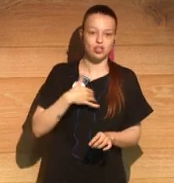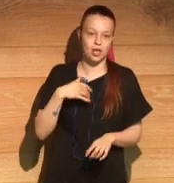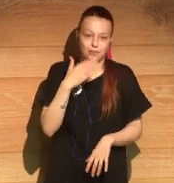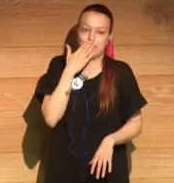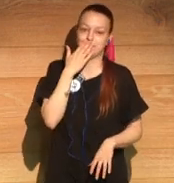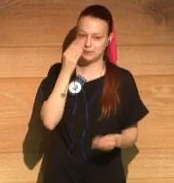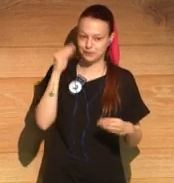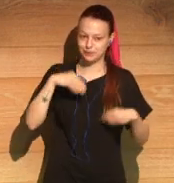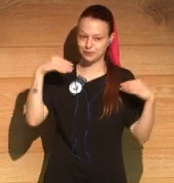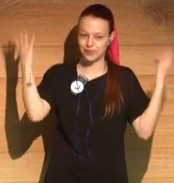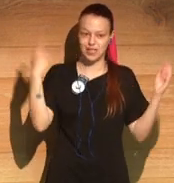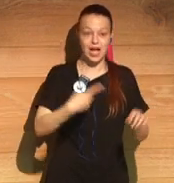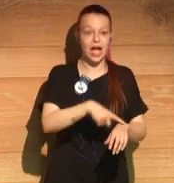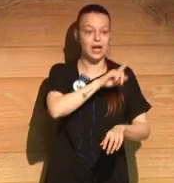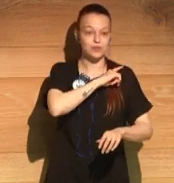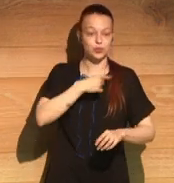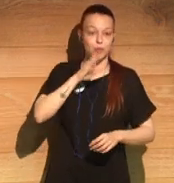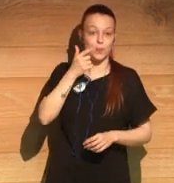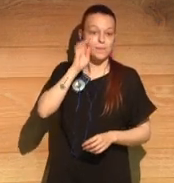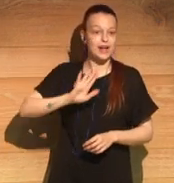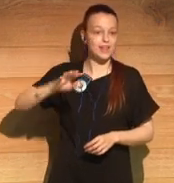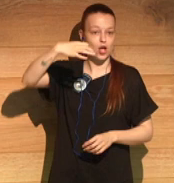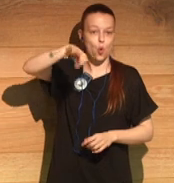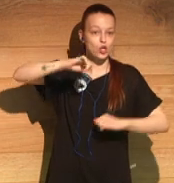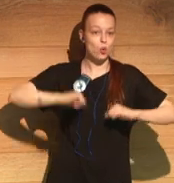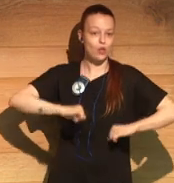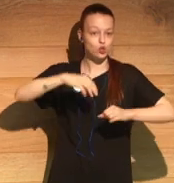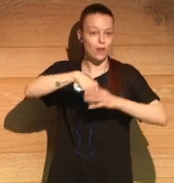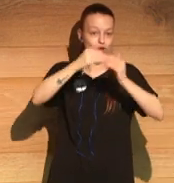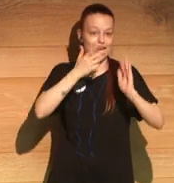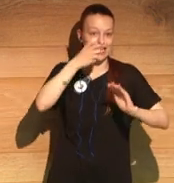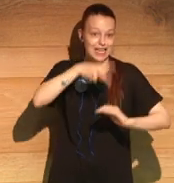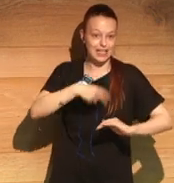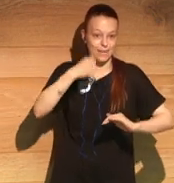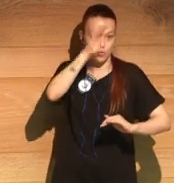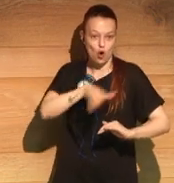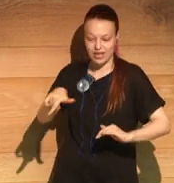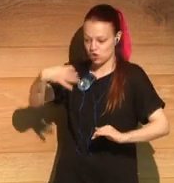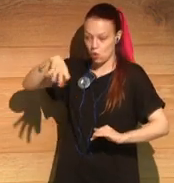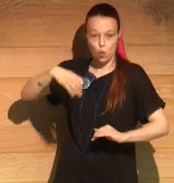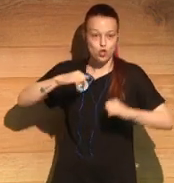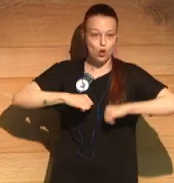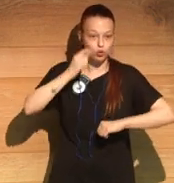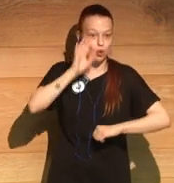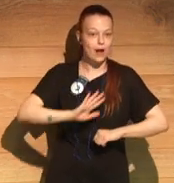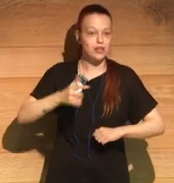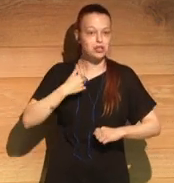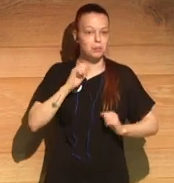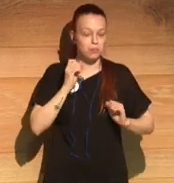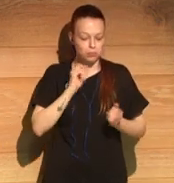grown up in the house. I just felt like it was working. And, you as a writer, I think, you know, when something is working well.